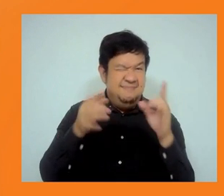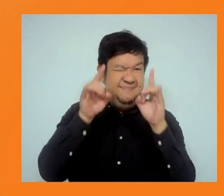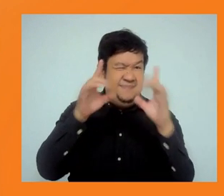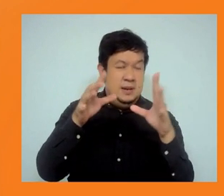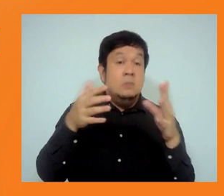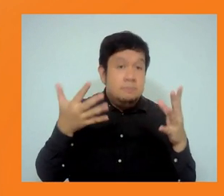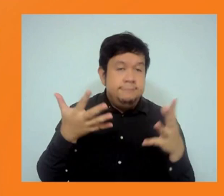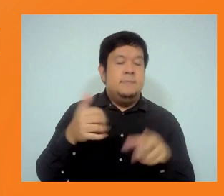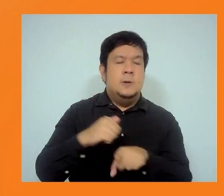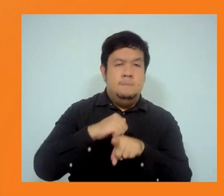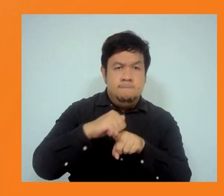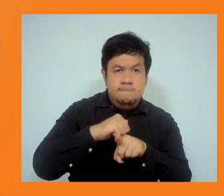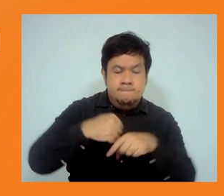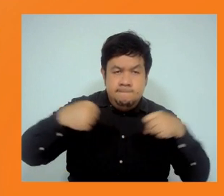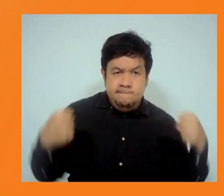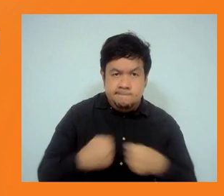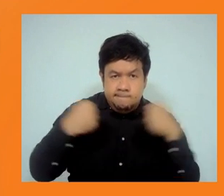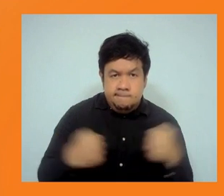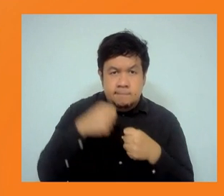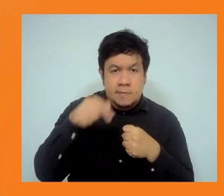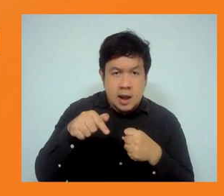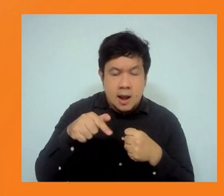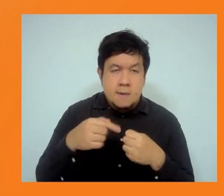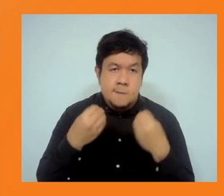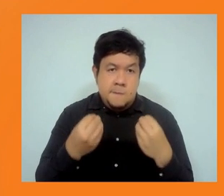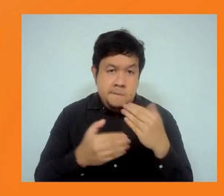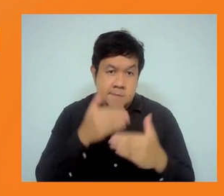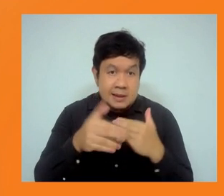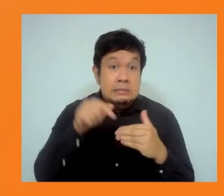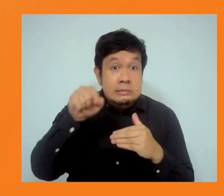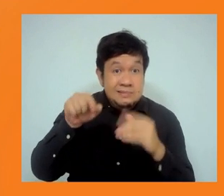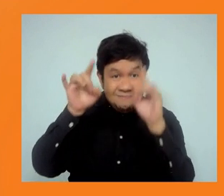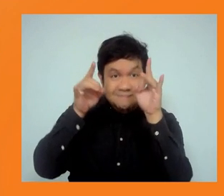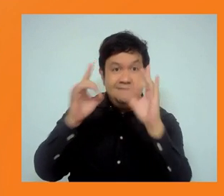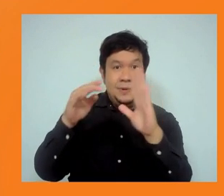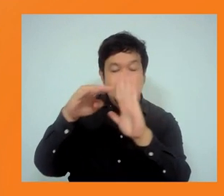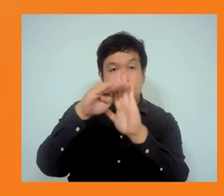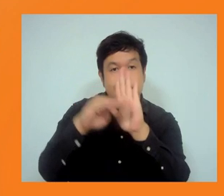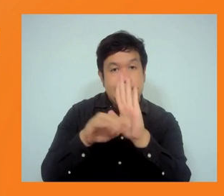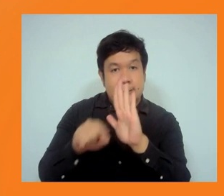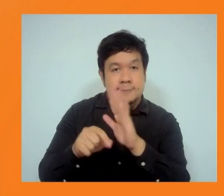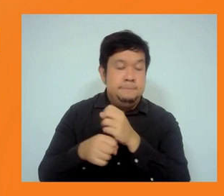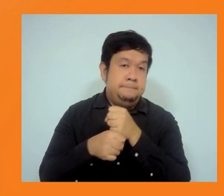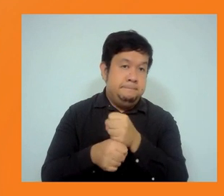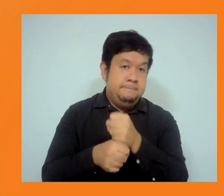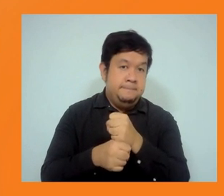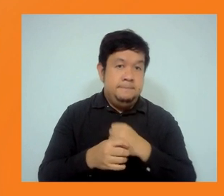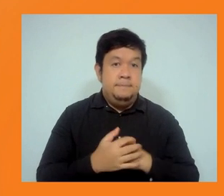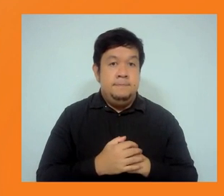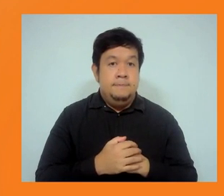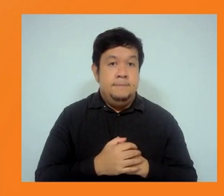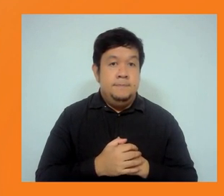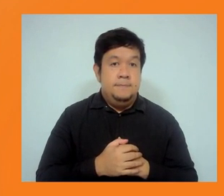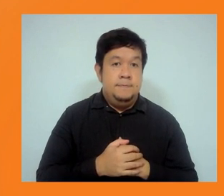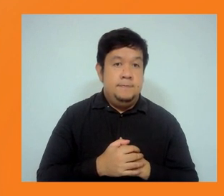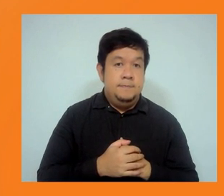allocate more resources to the types of projects that need them. Plus, we're looking to integrate contextual risks.